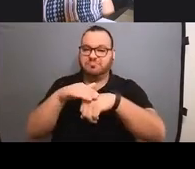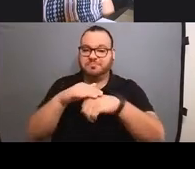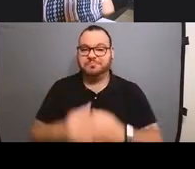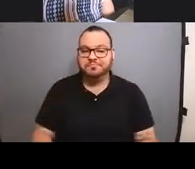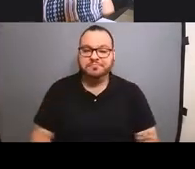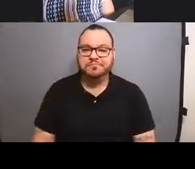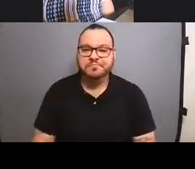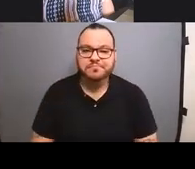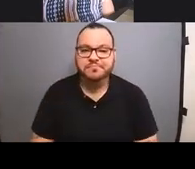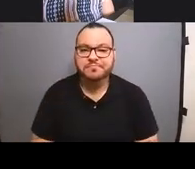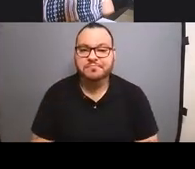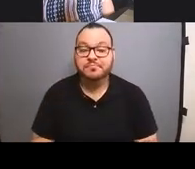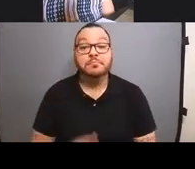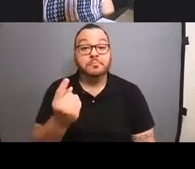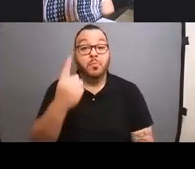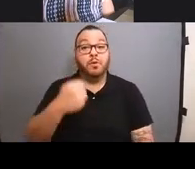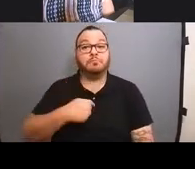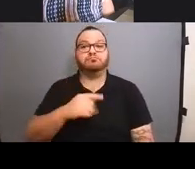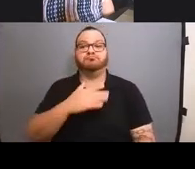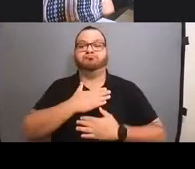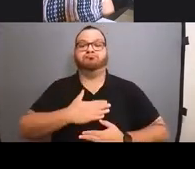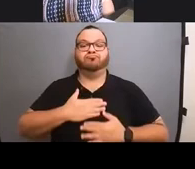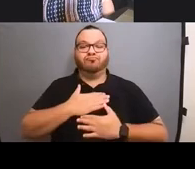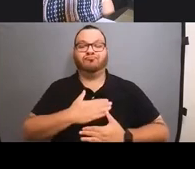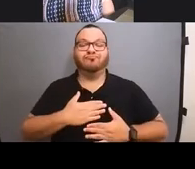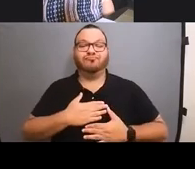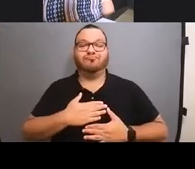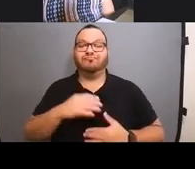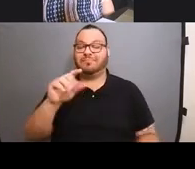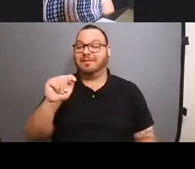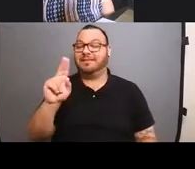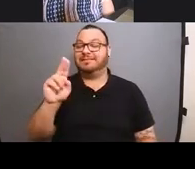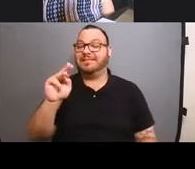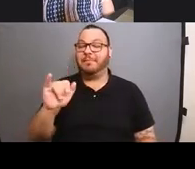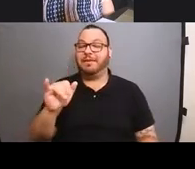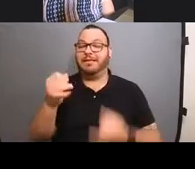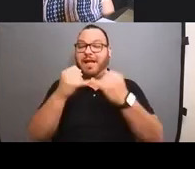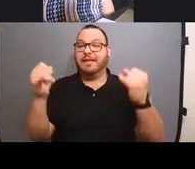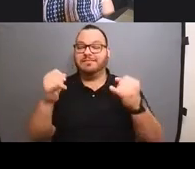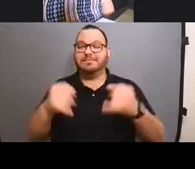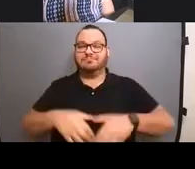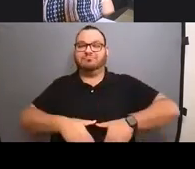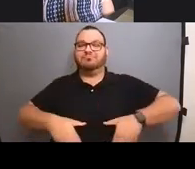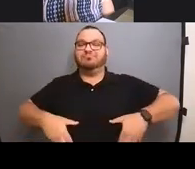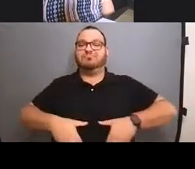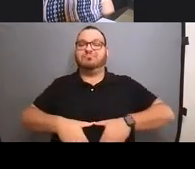One of the things I really like to do is include tummy lines because I think the people always feel like they need to hide.